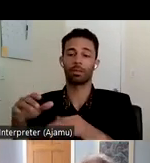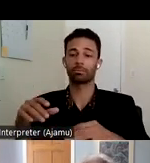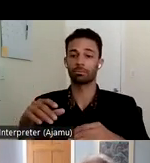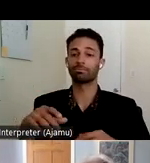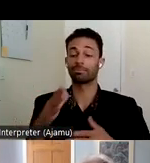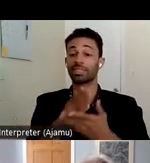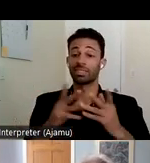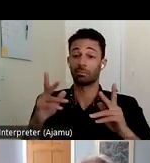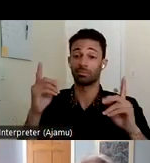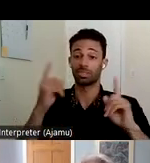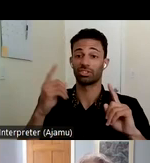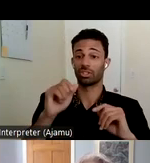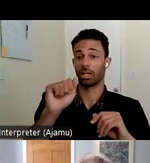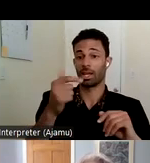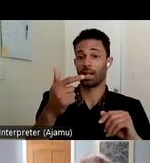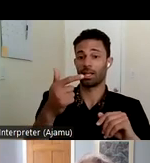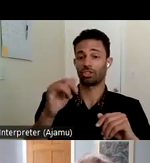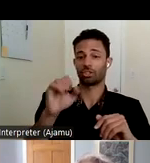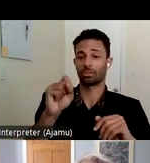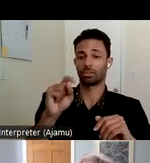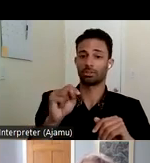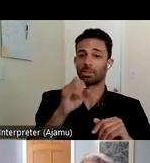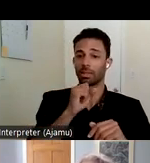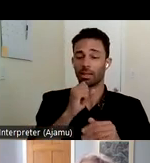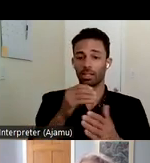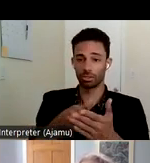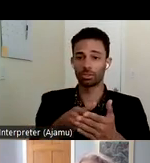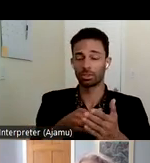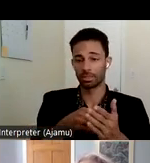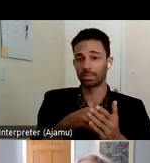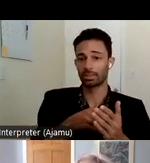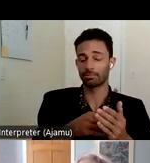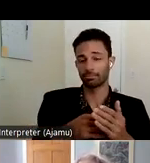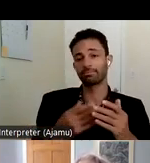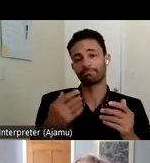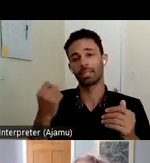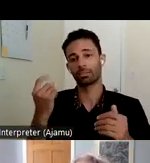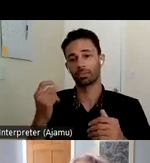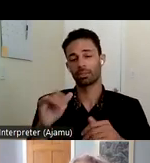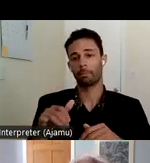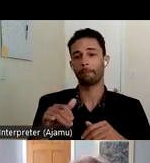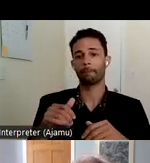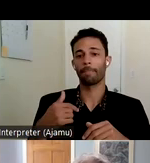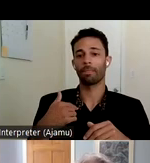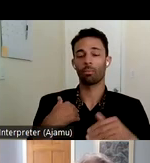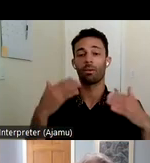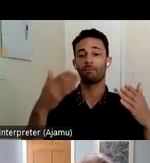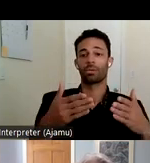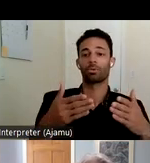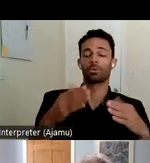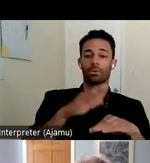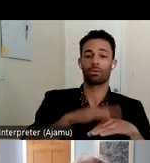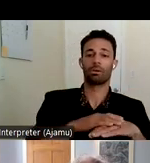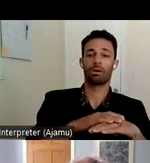and it also leaves a lot of people behind which is why we've focused so much on equity and inclusion